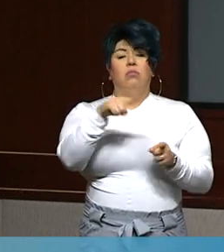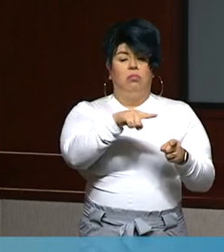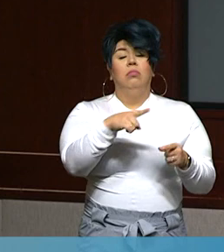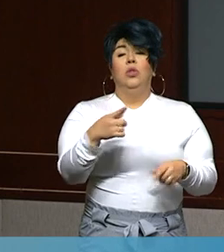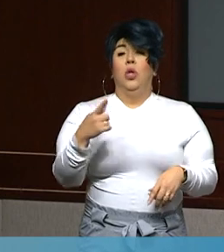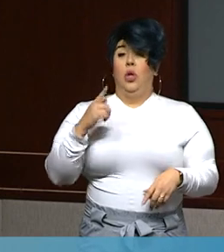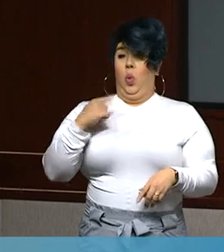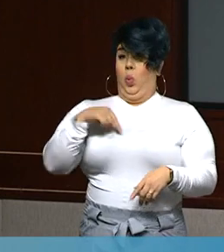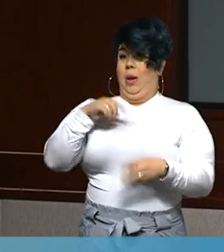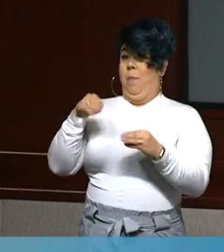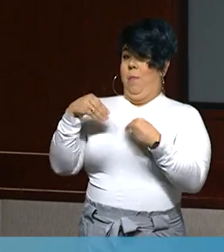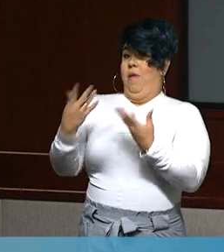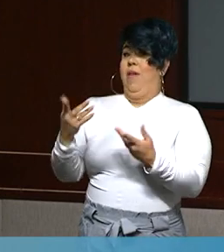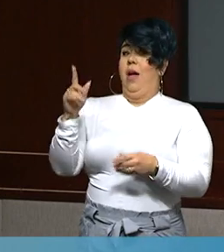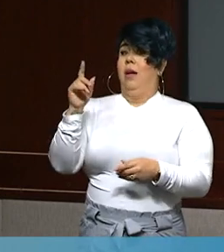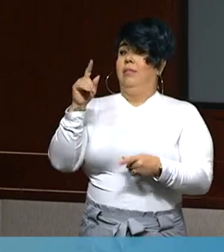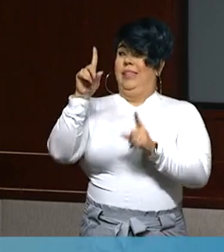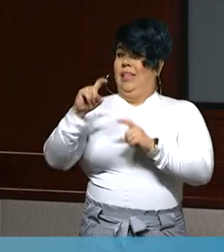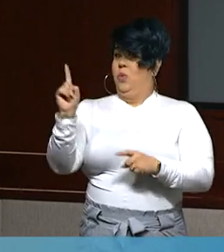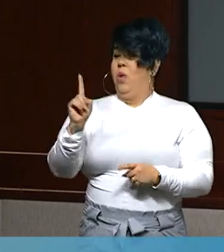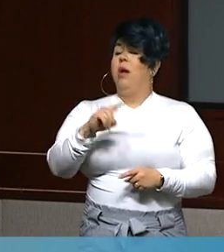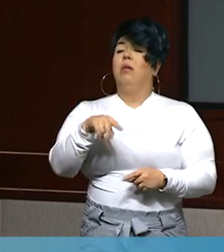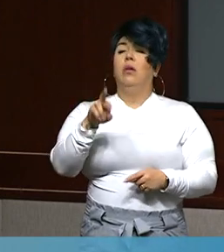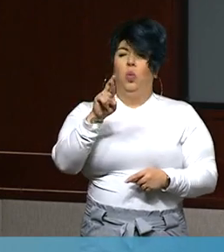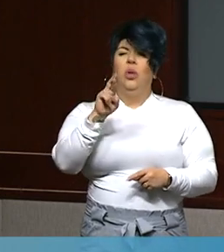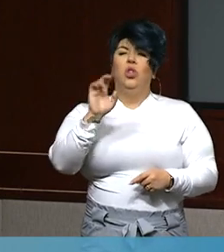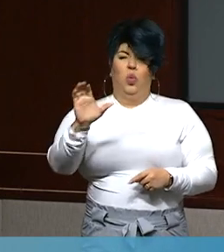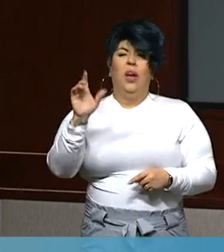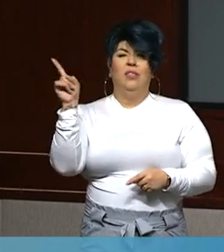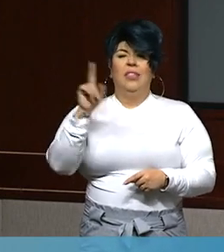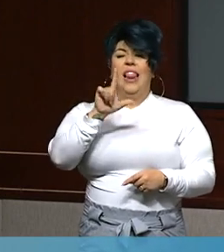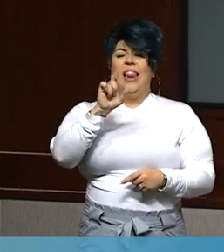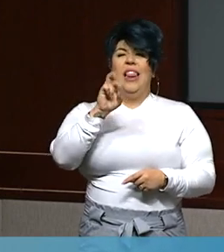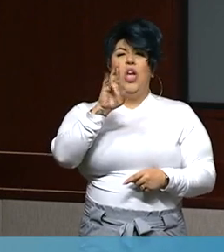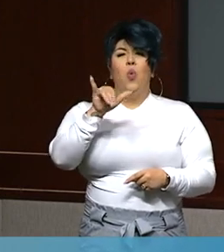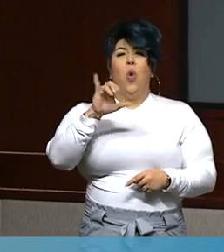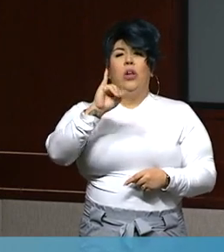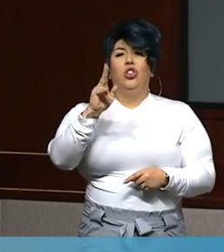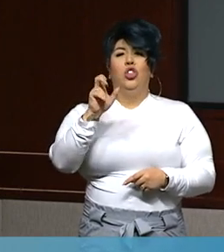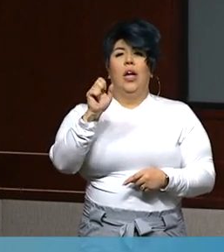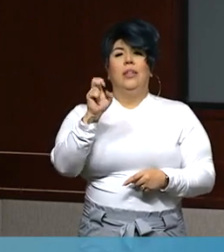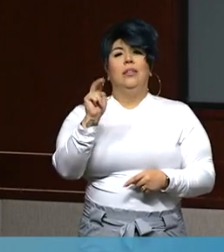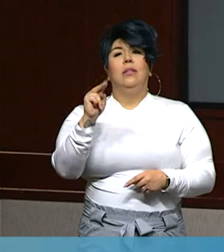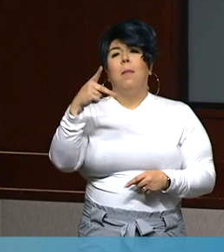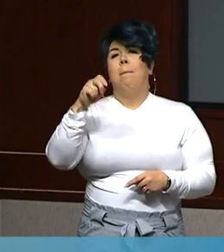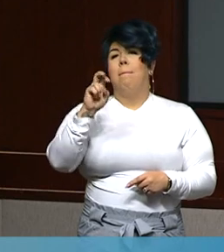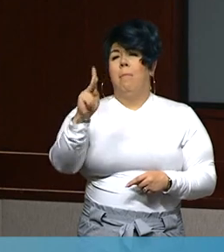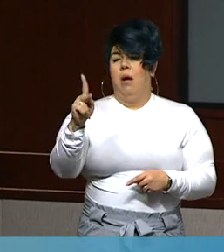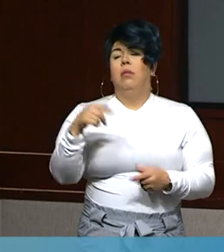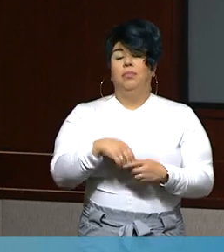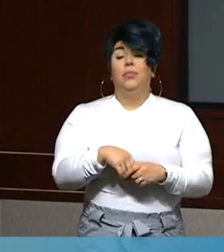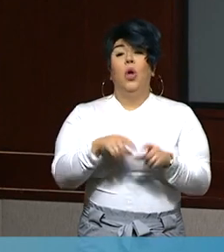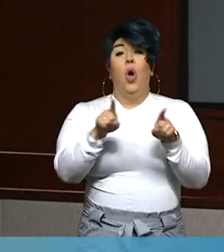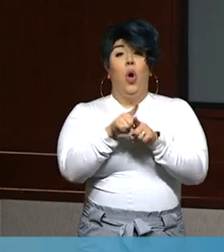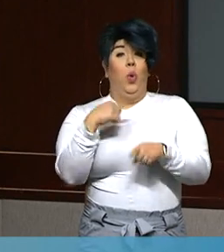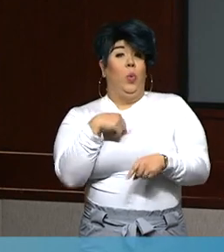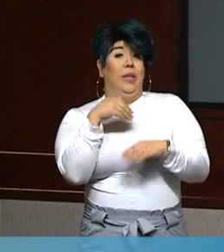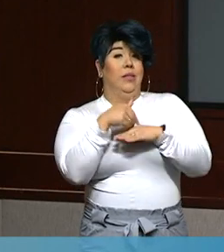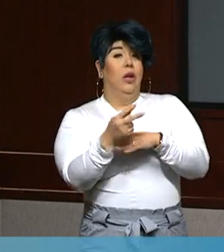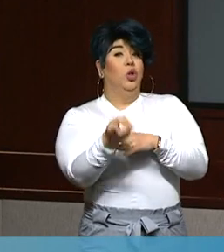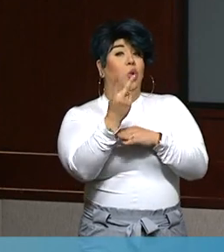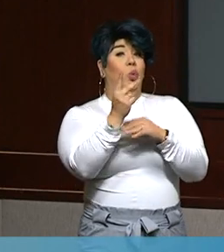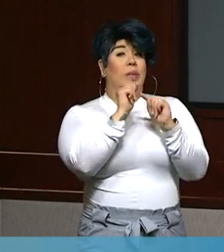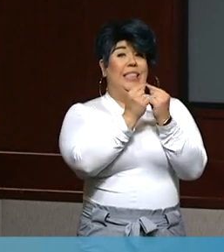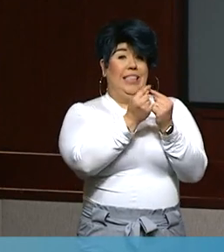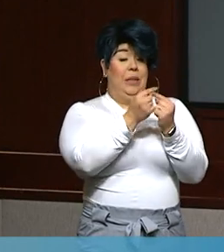at Leroy Jackson Park. Gift cards are available at this site as well. We've also deployed two teams of 10